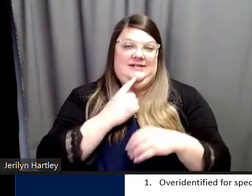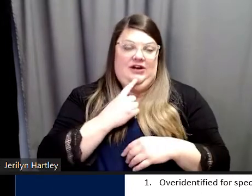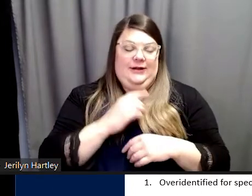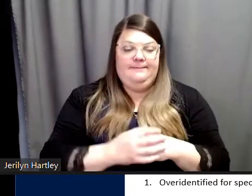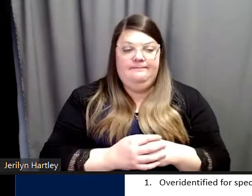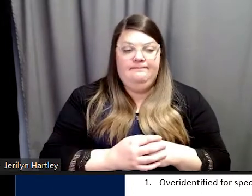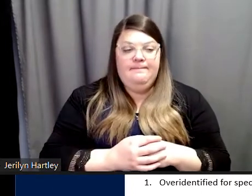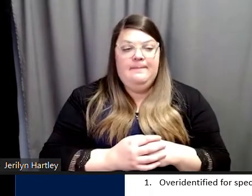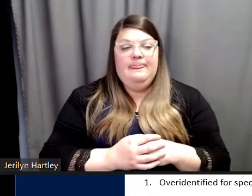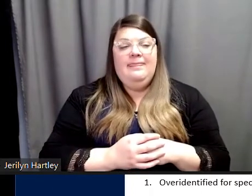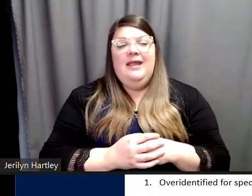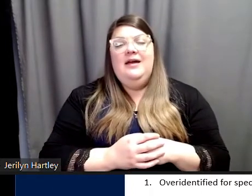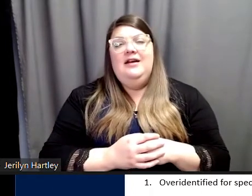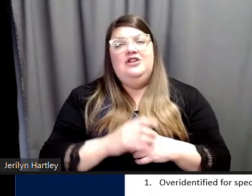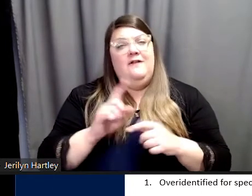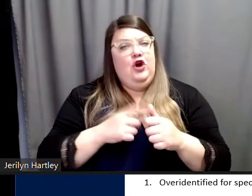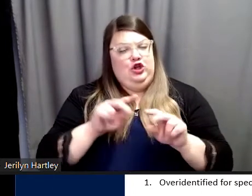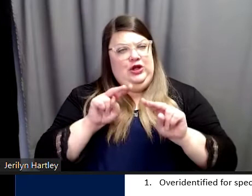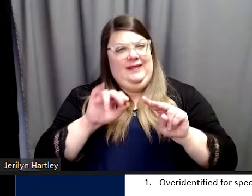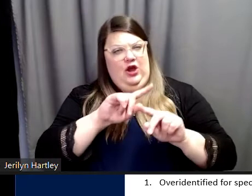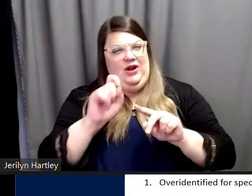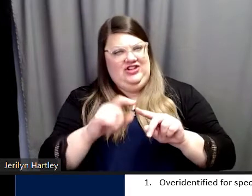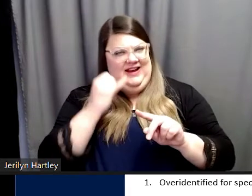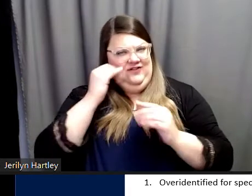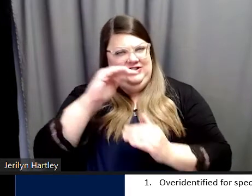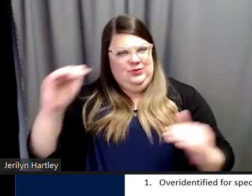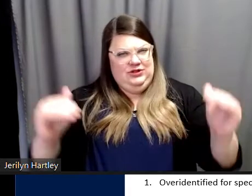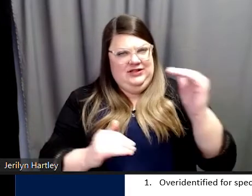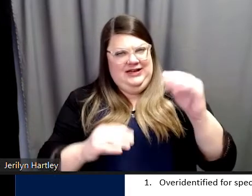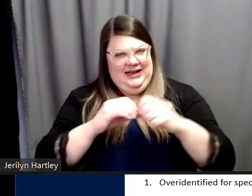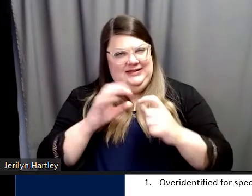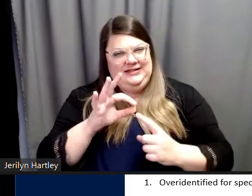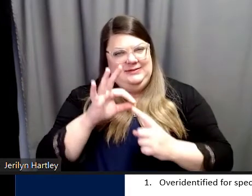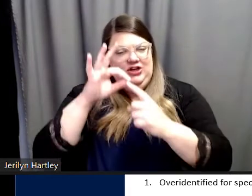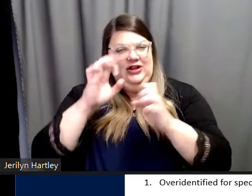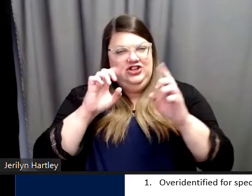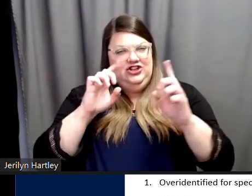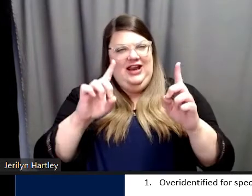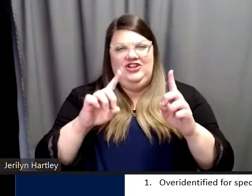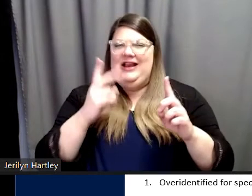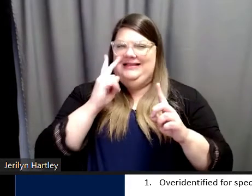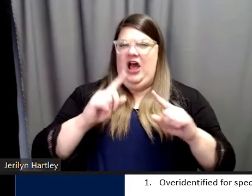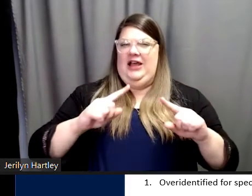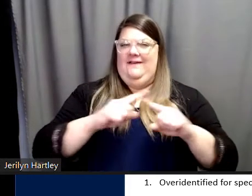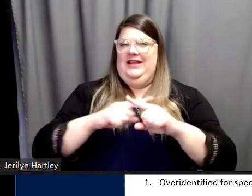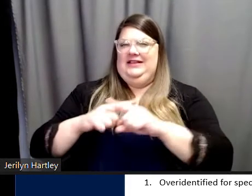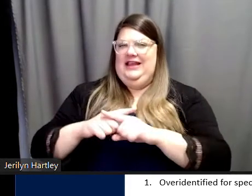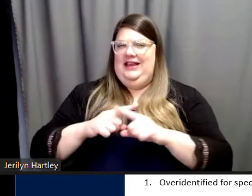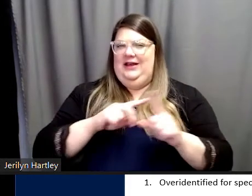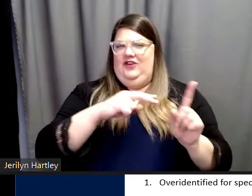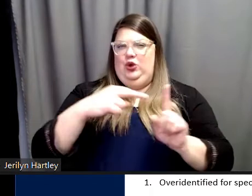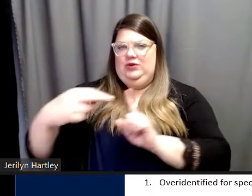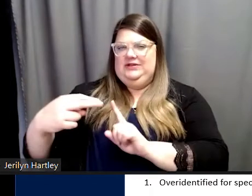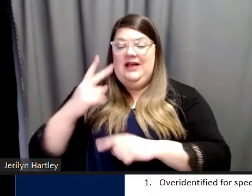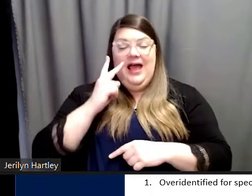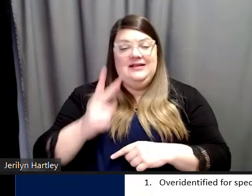this question whether there is disproportionality in special education, I came across conflicting views. I saw that the Department of